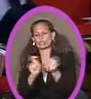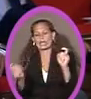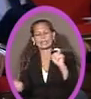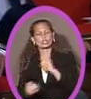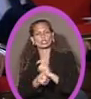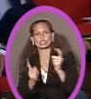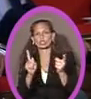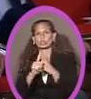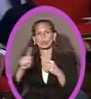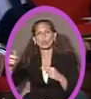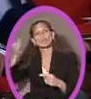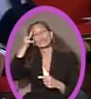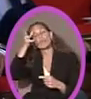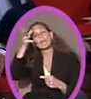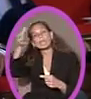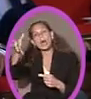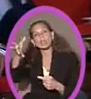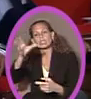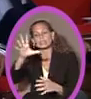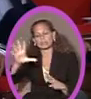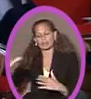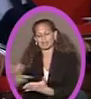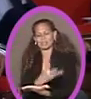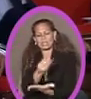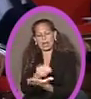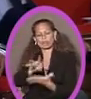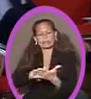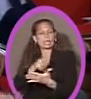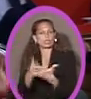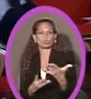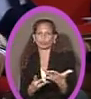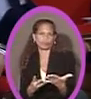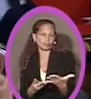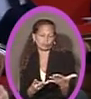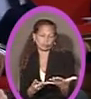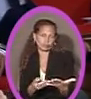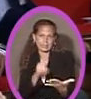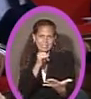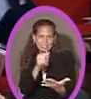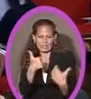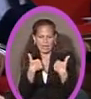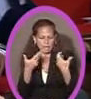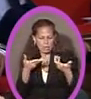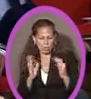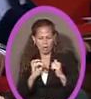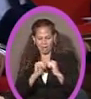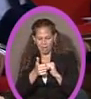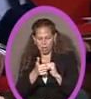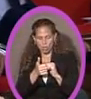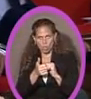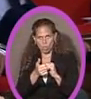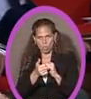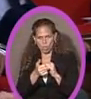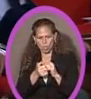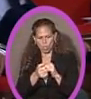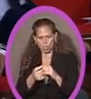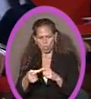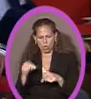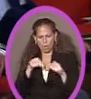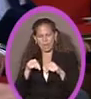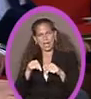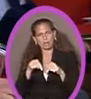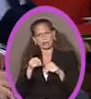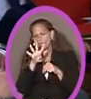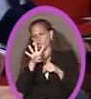to the grandfathered salary schedule, it does not have any mechanism for returning those four